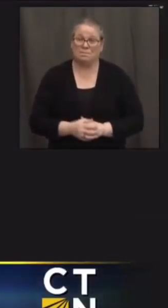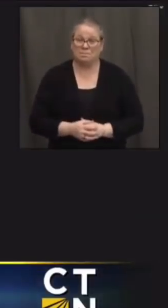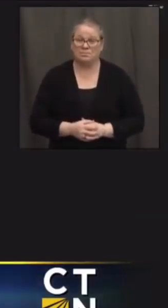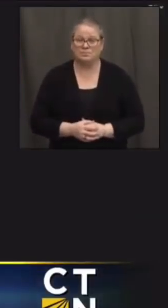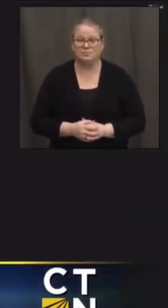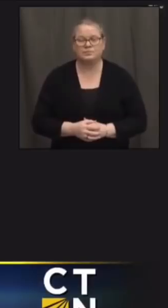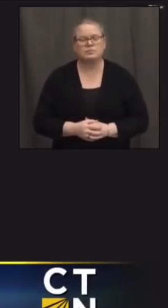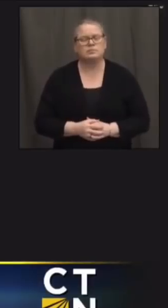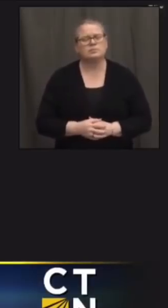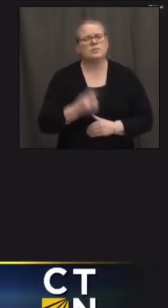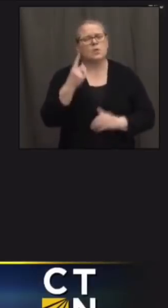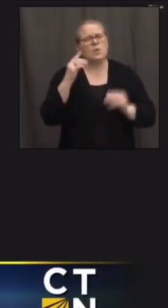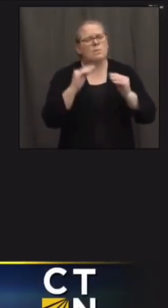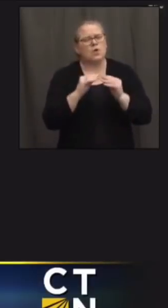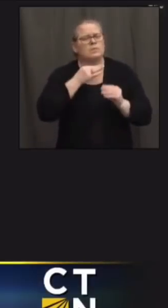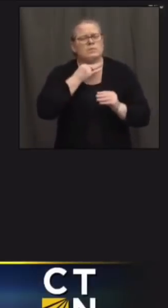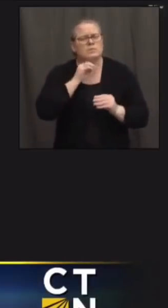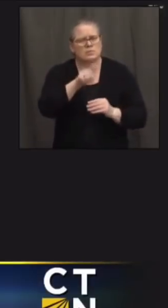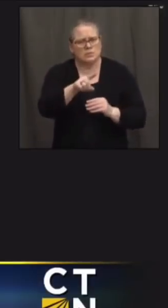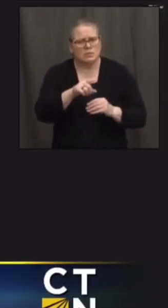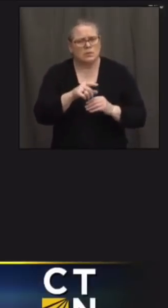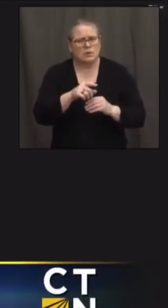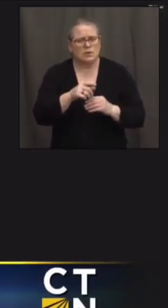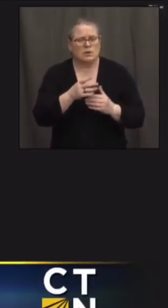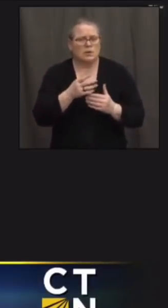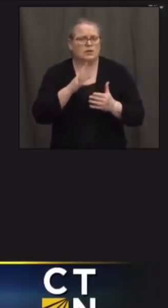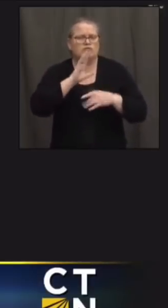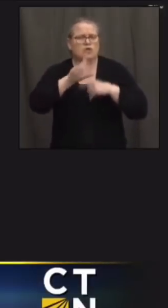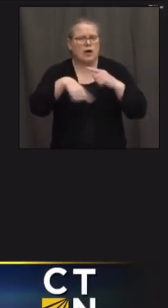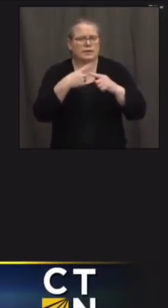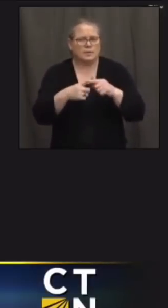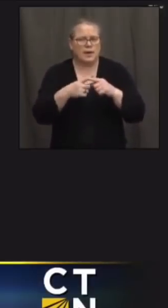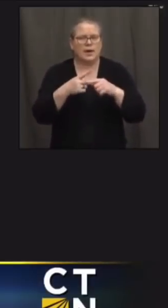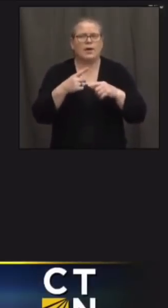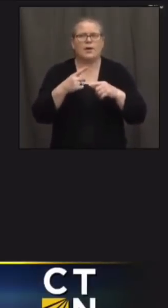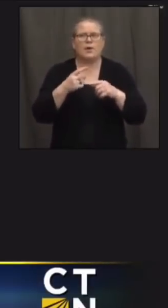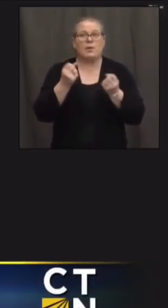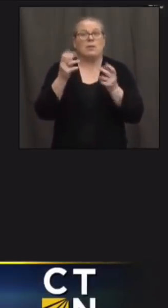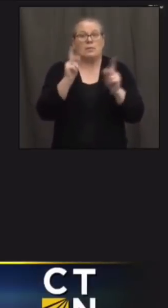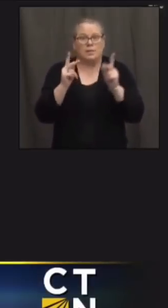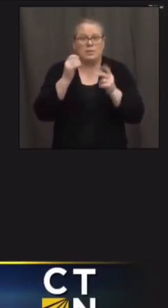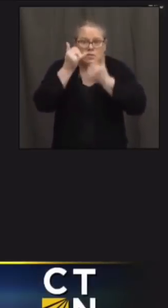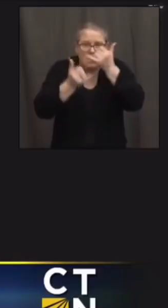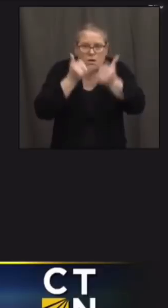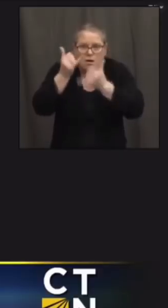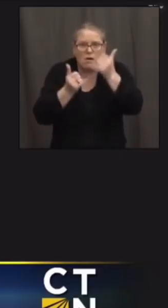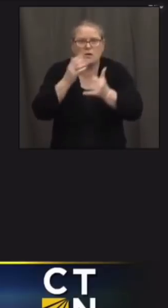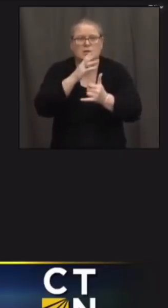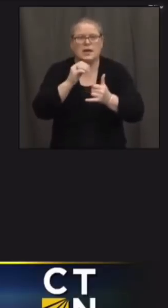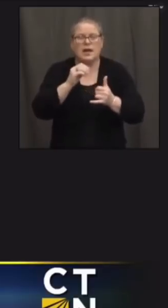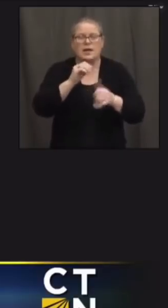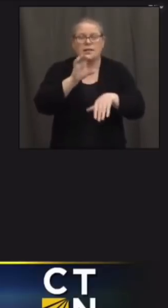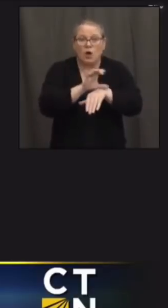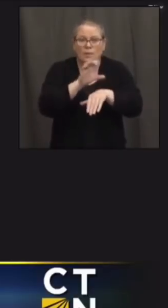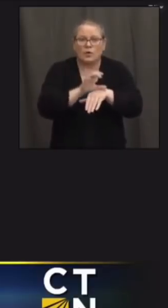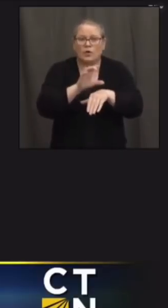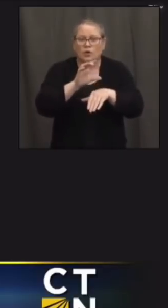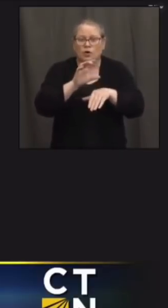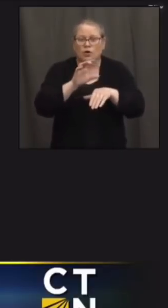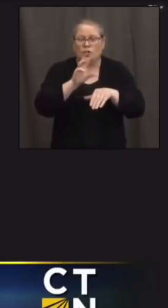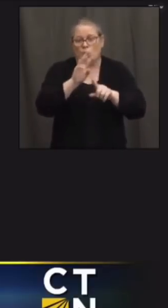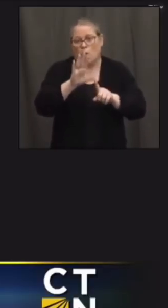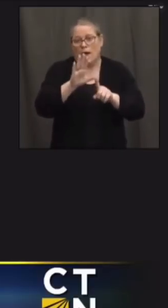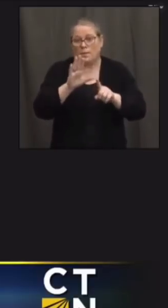if you can kind of say based on just you know you were talking about the high volume of calls and web traffic you've seen today with people over